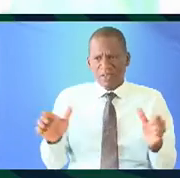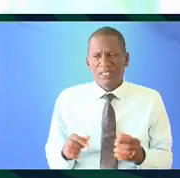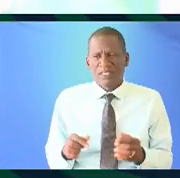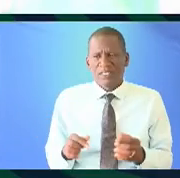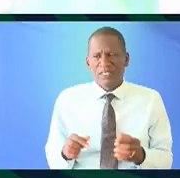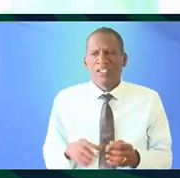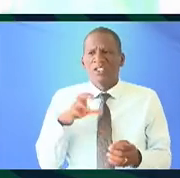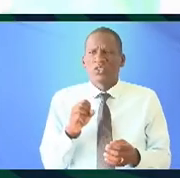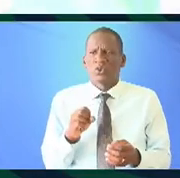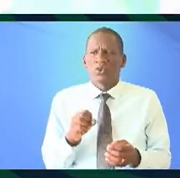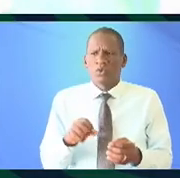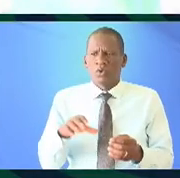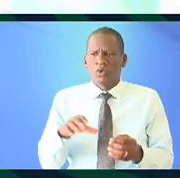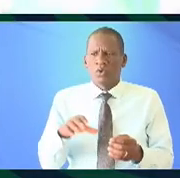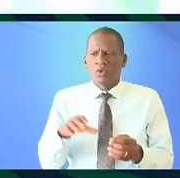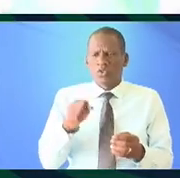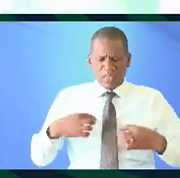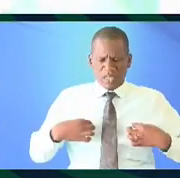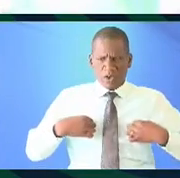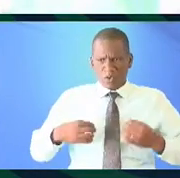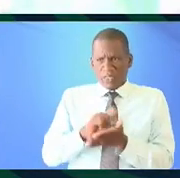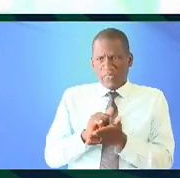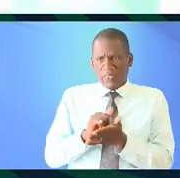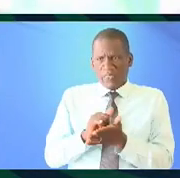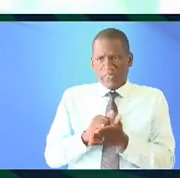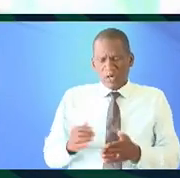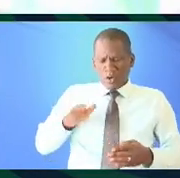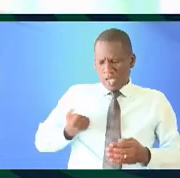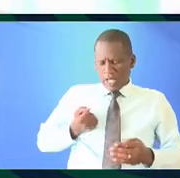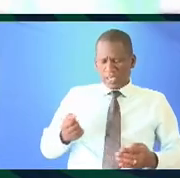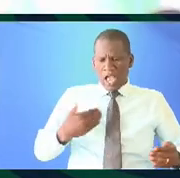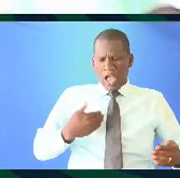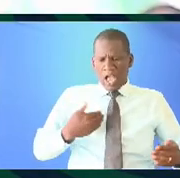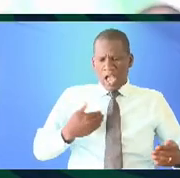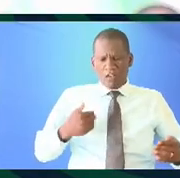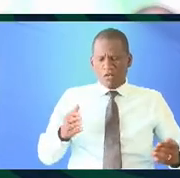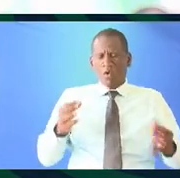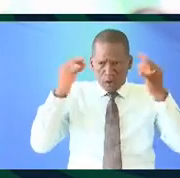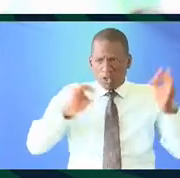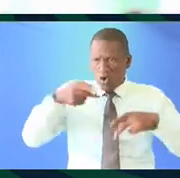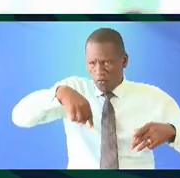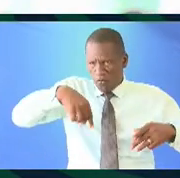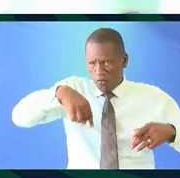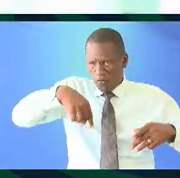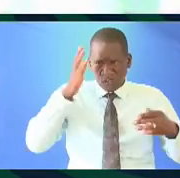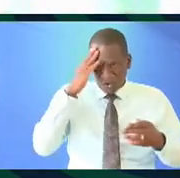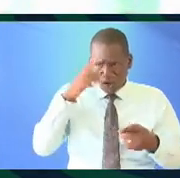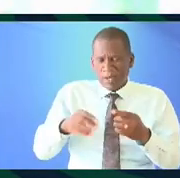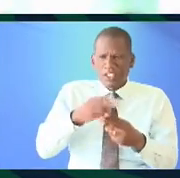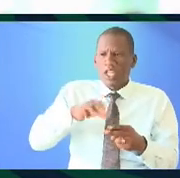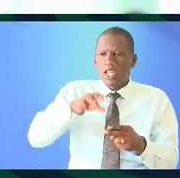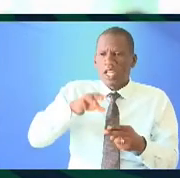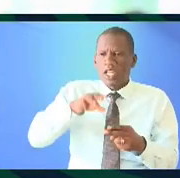tongue so it's the the the dress that ladies wear for weddings I'm sure all of us know but it's called